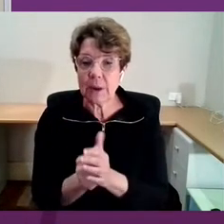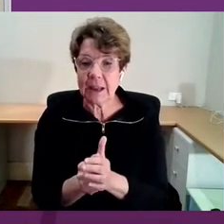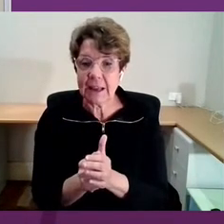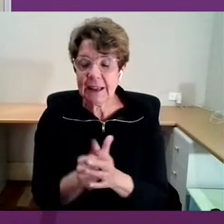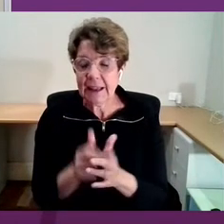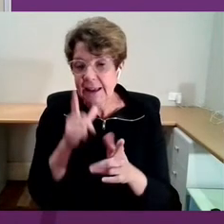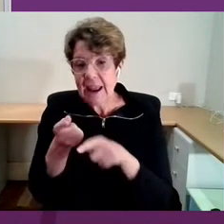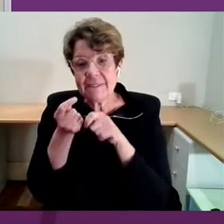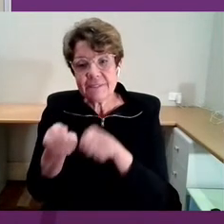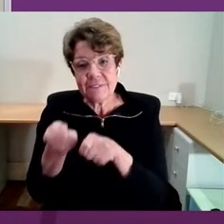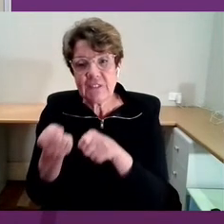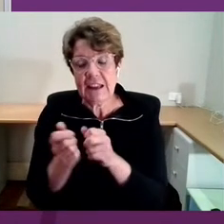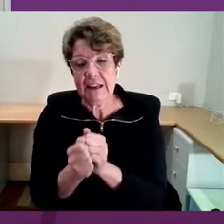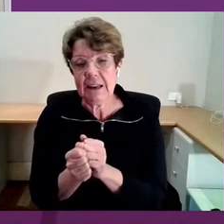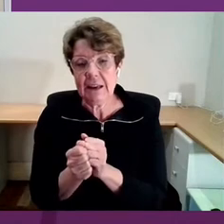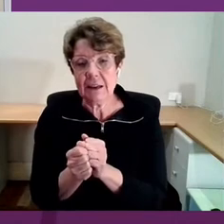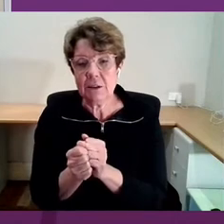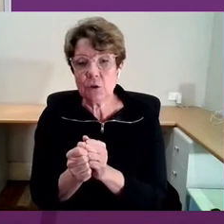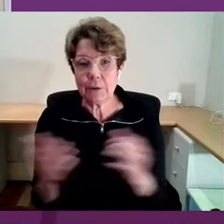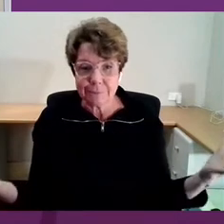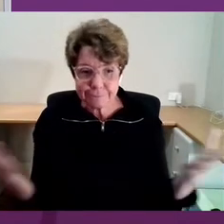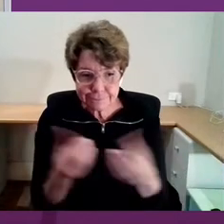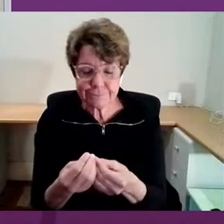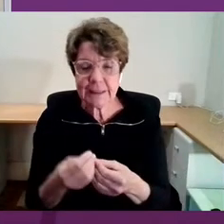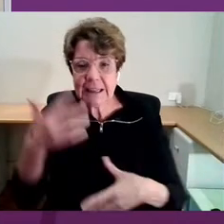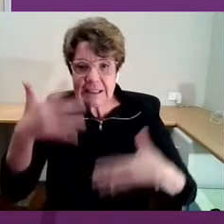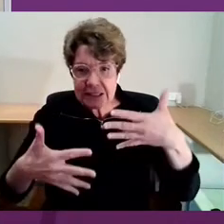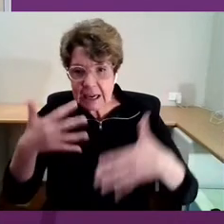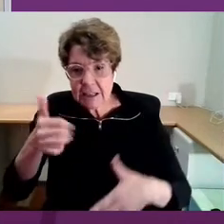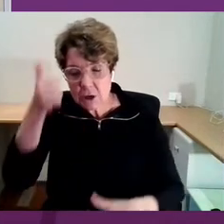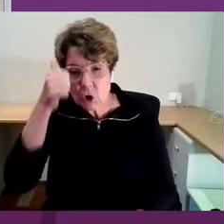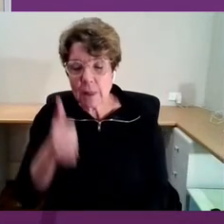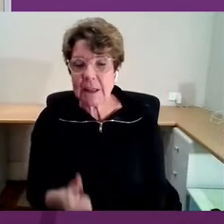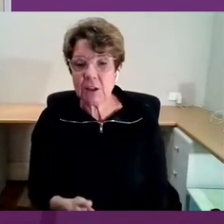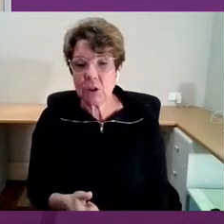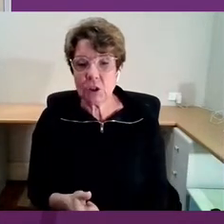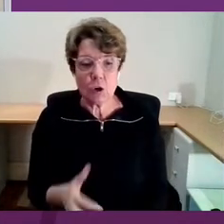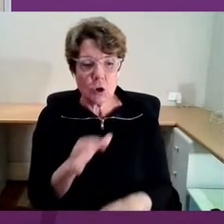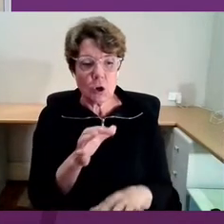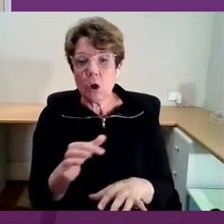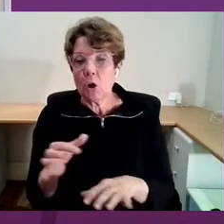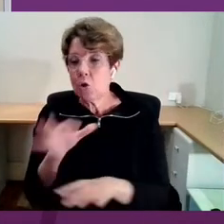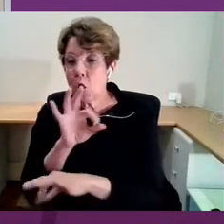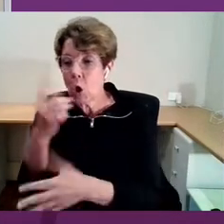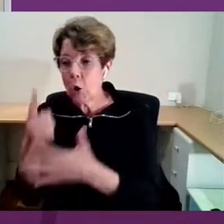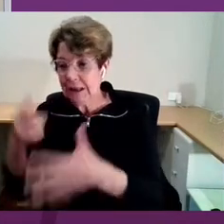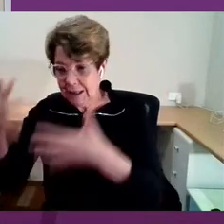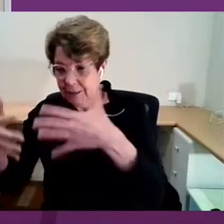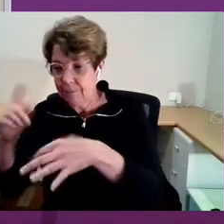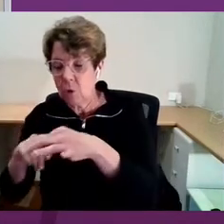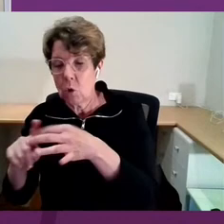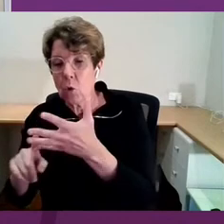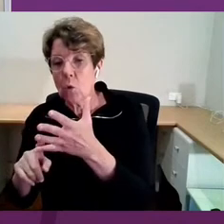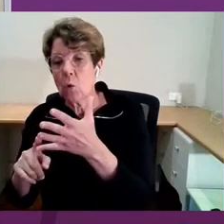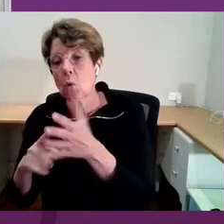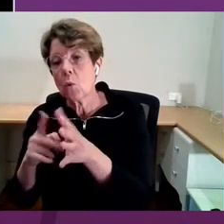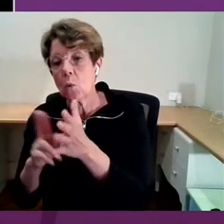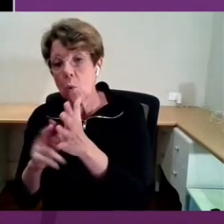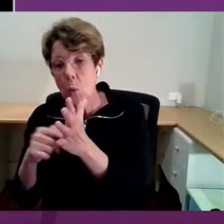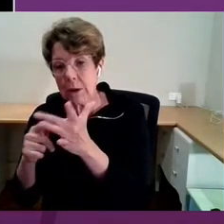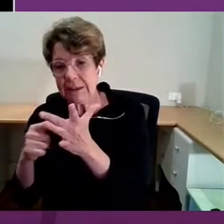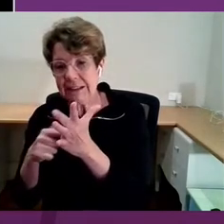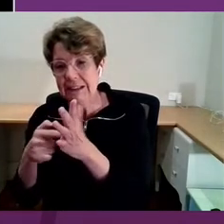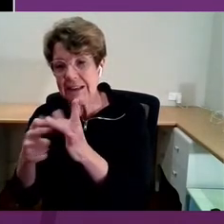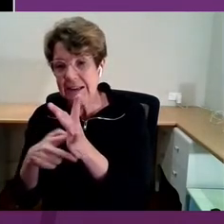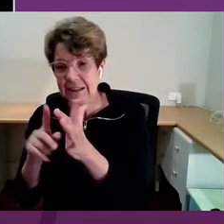these capture of data and knowledge, even if it's qualitative, not just quantitative. Because, Greta, you described a whole range of things, ways earlier in which